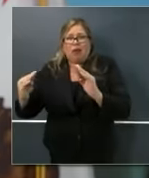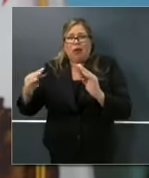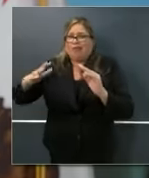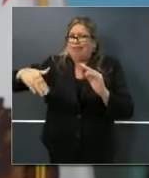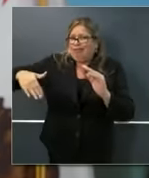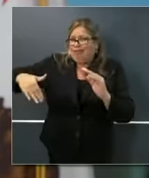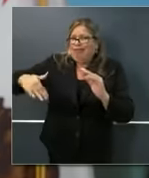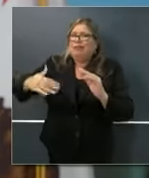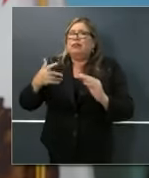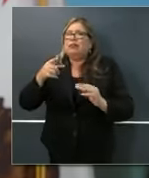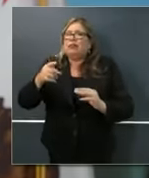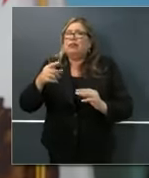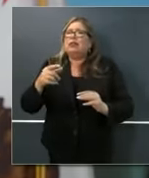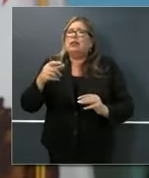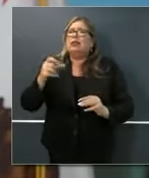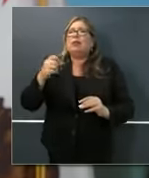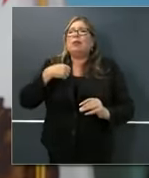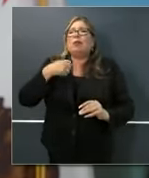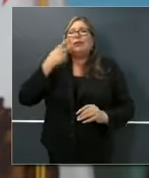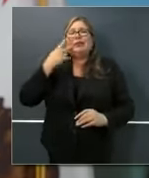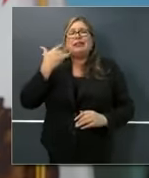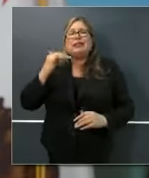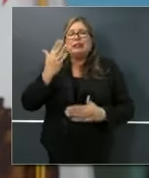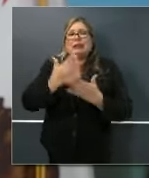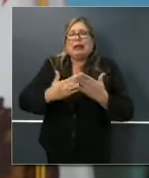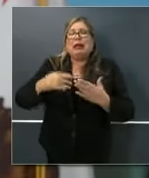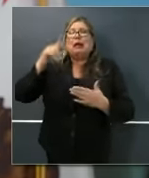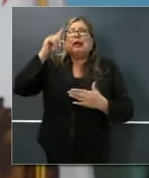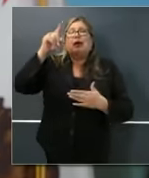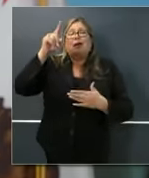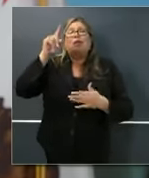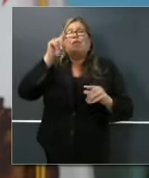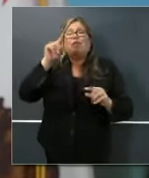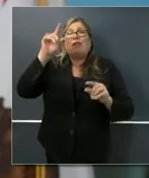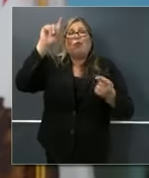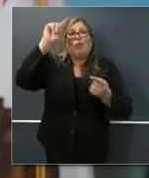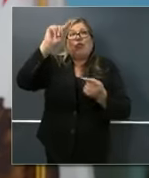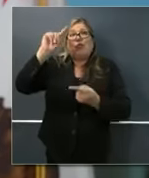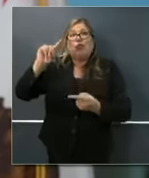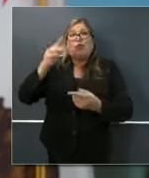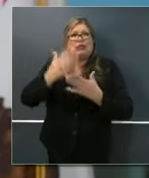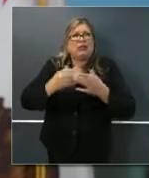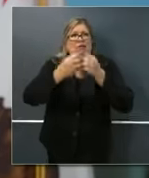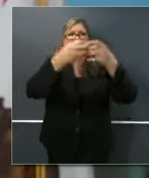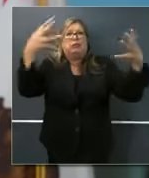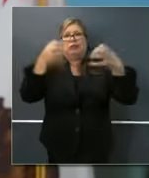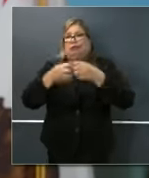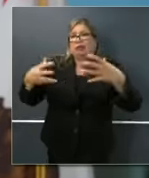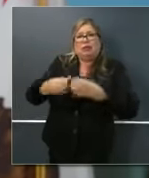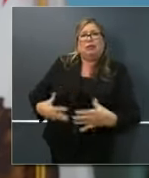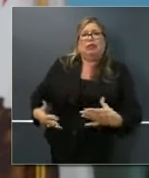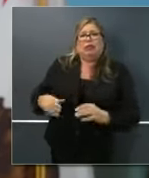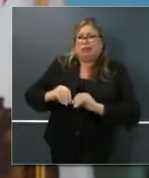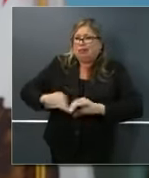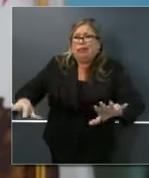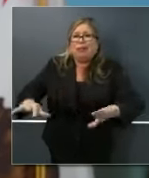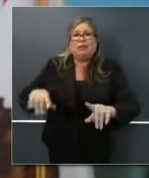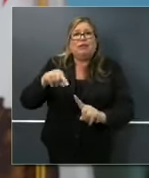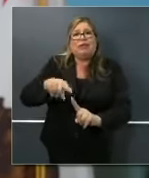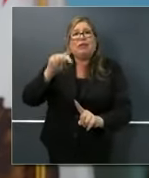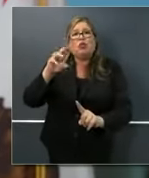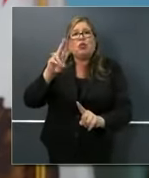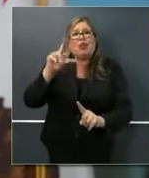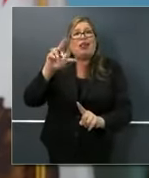beginning to slow down. But we're still seeing hot spots throughout the state of California, in Tulare, another skilled nursing